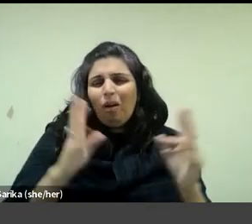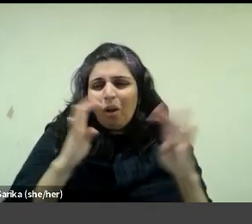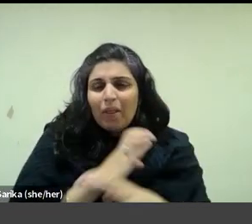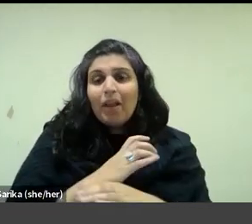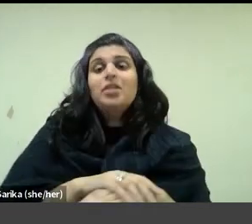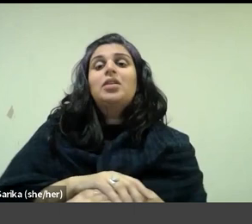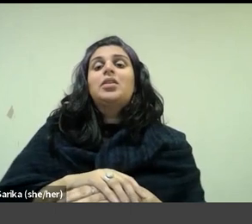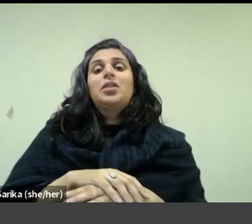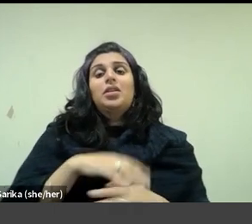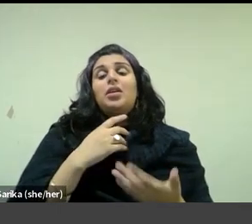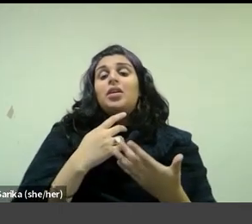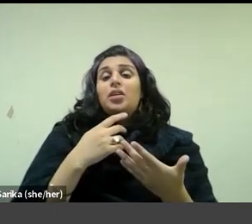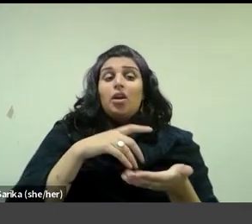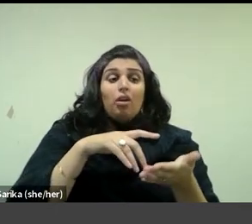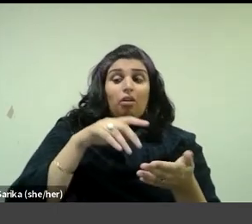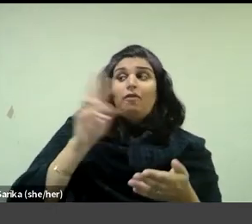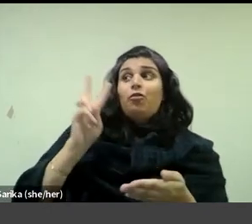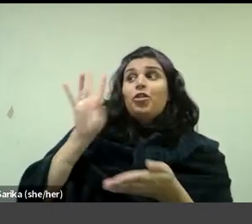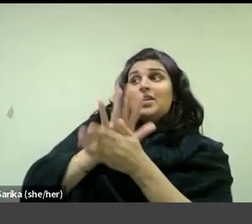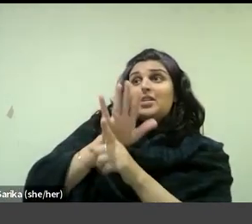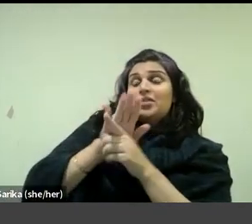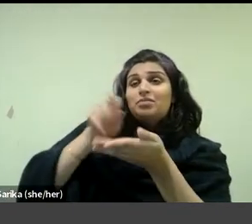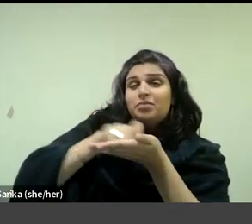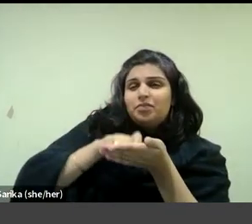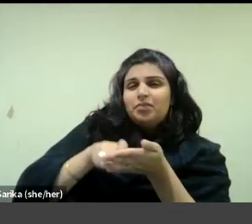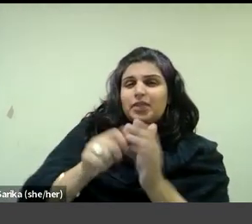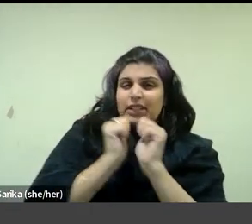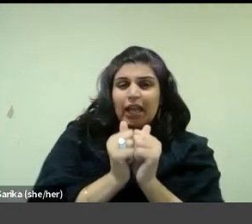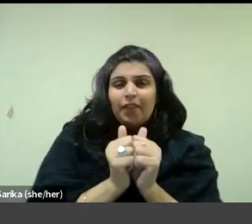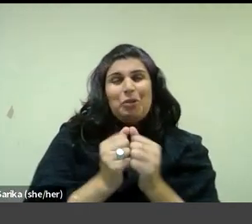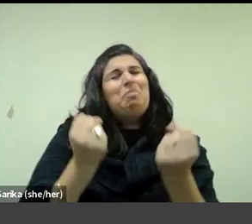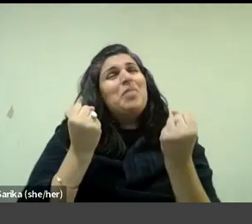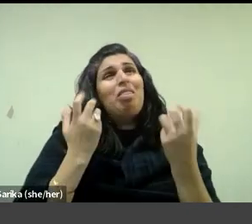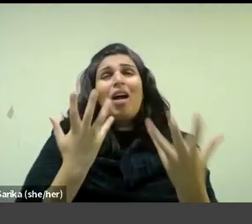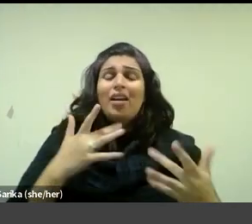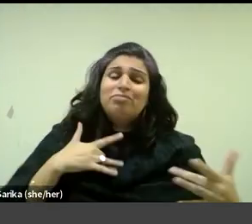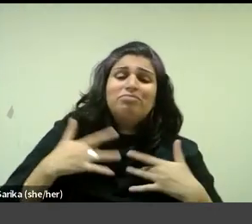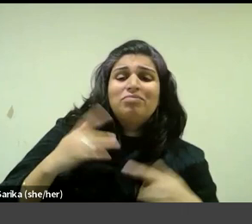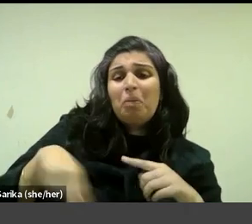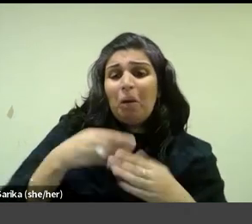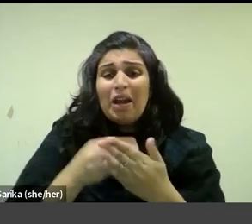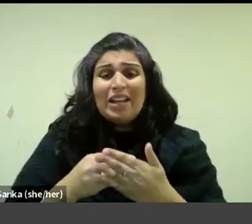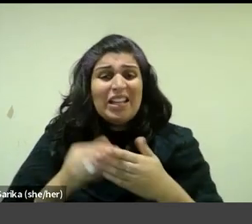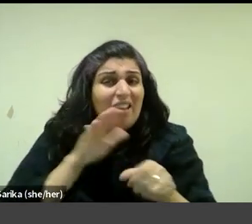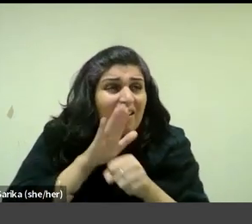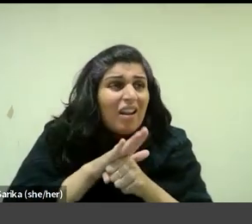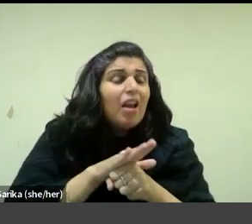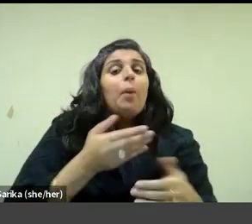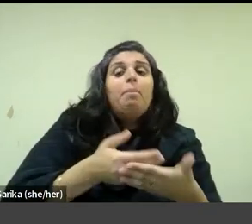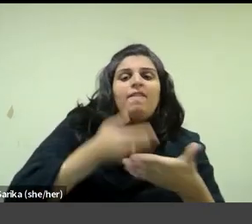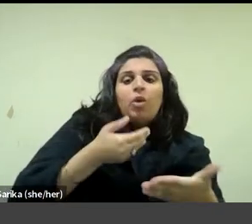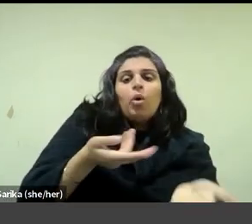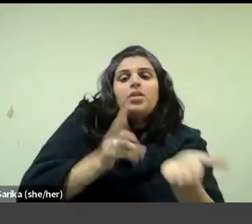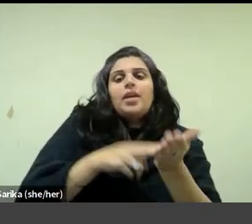indicate that together they faced persistent money worries, particularly before he signed to Bernheim Jeune.